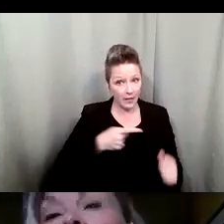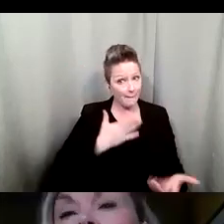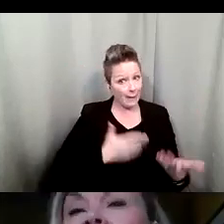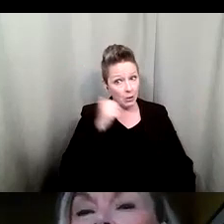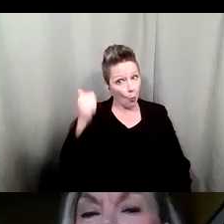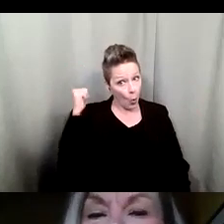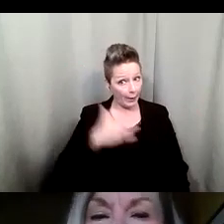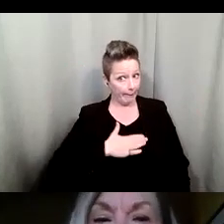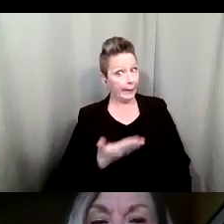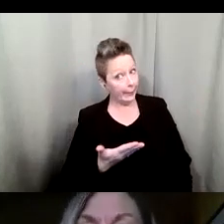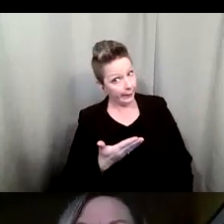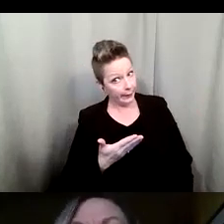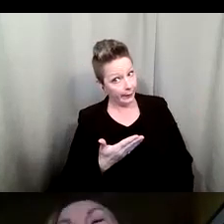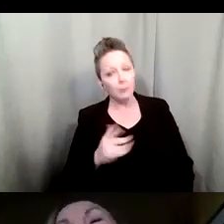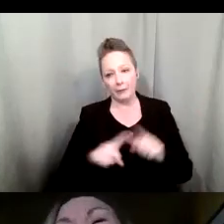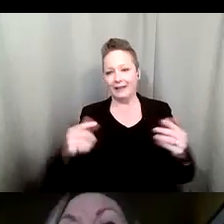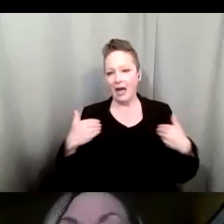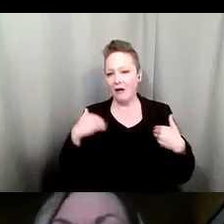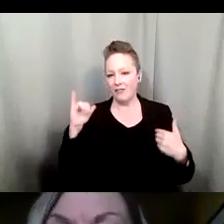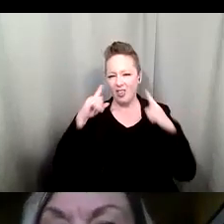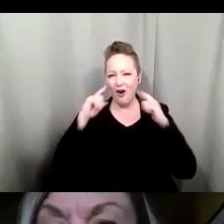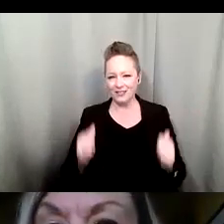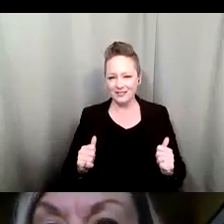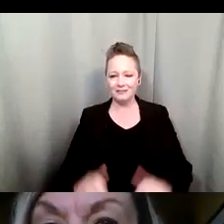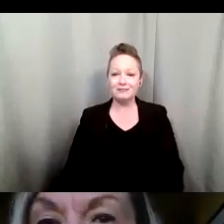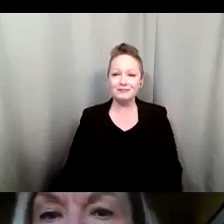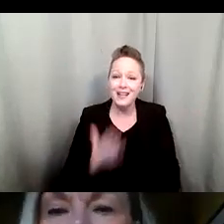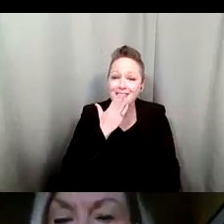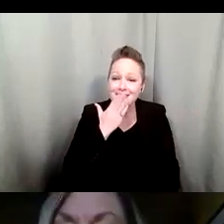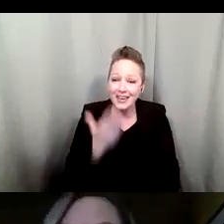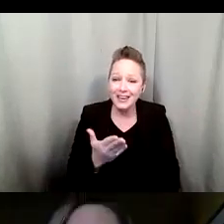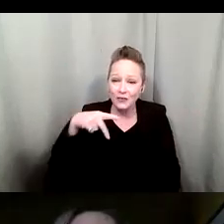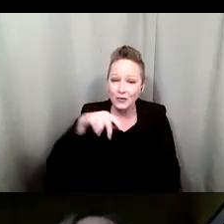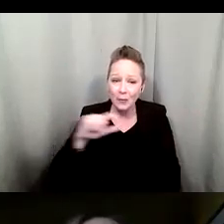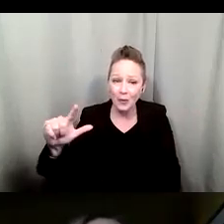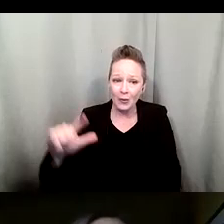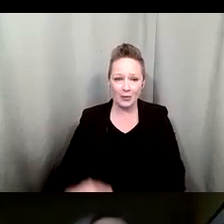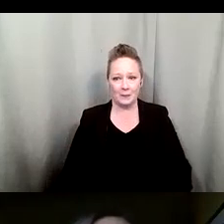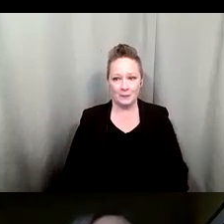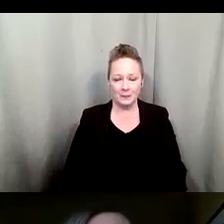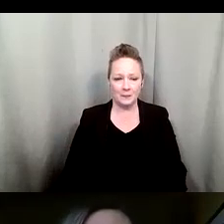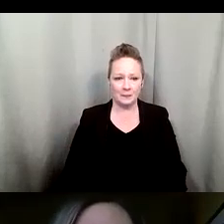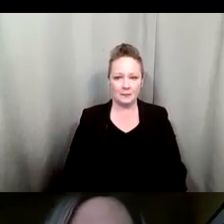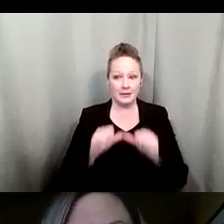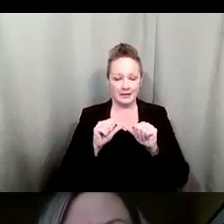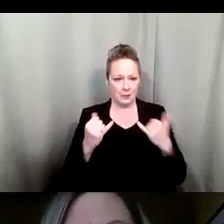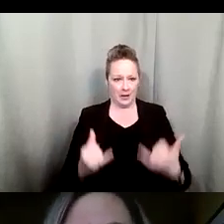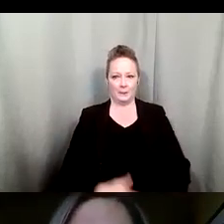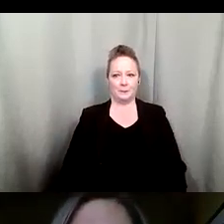but they do have the loss thank you for the poll can we continue now